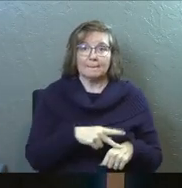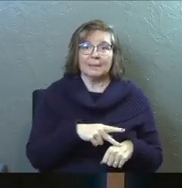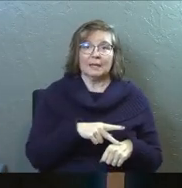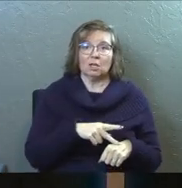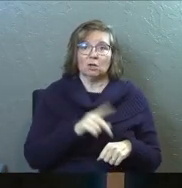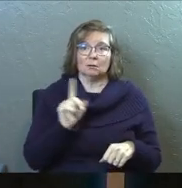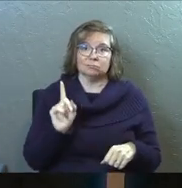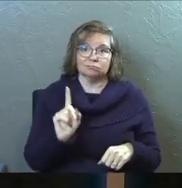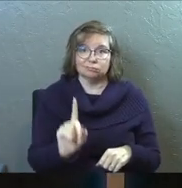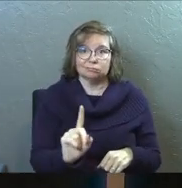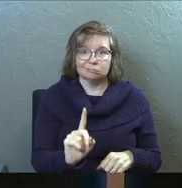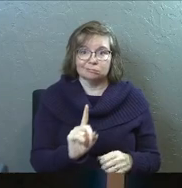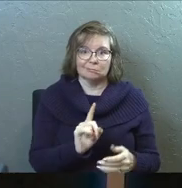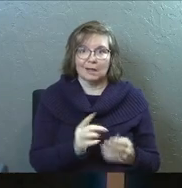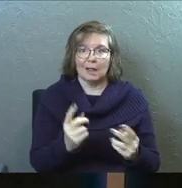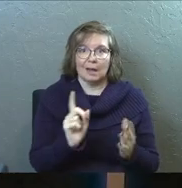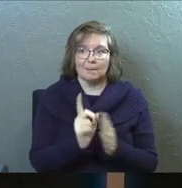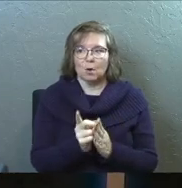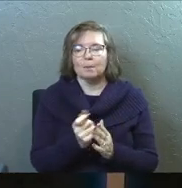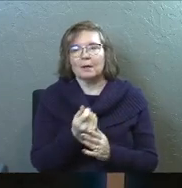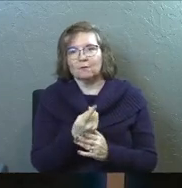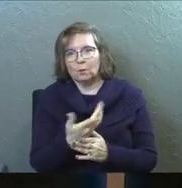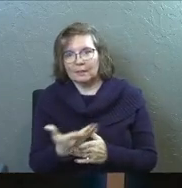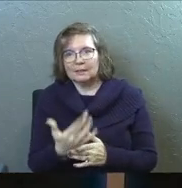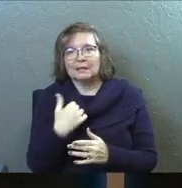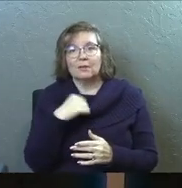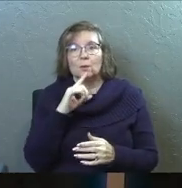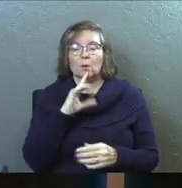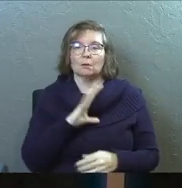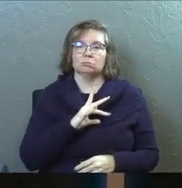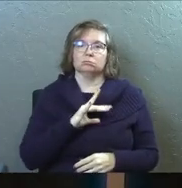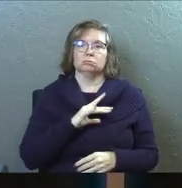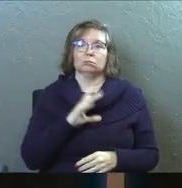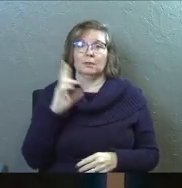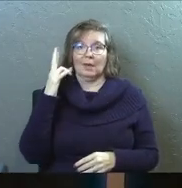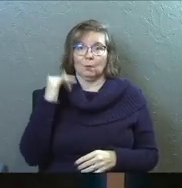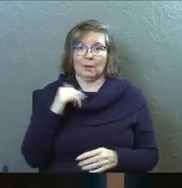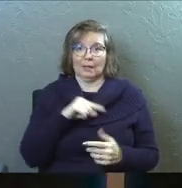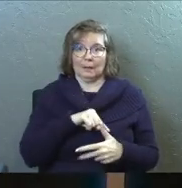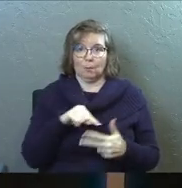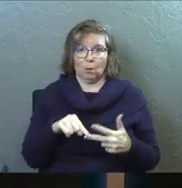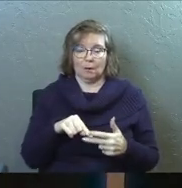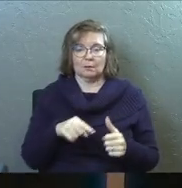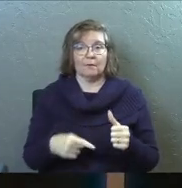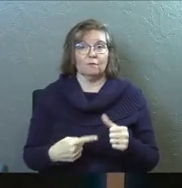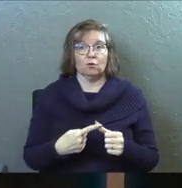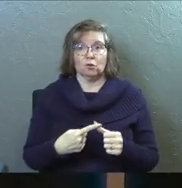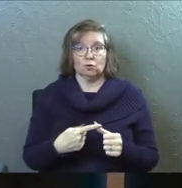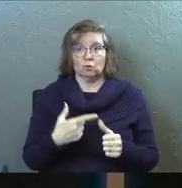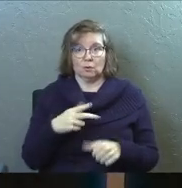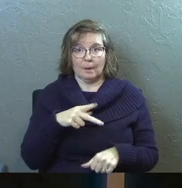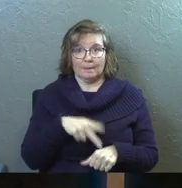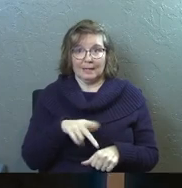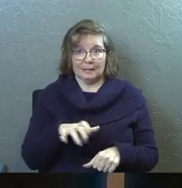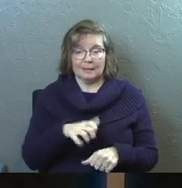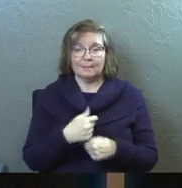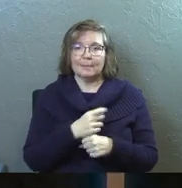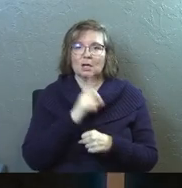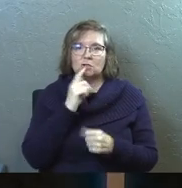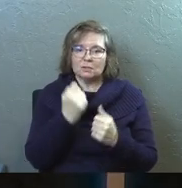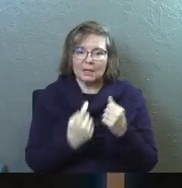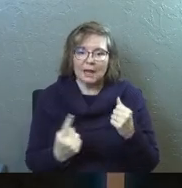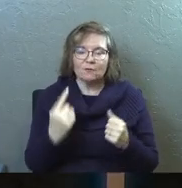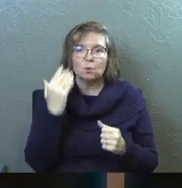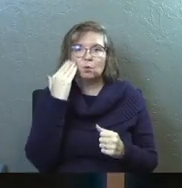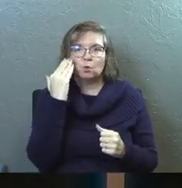steps into that moment. And he did a couple things I think were really great that Ricky pointed out. The first thing that Peter did in that moment is he made sure